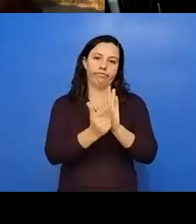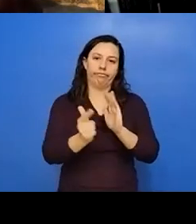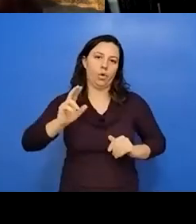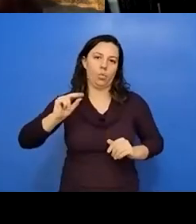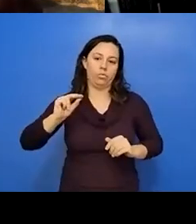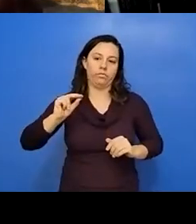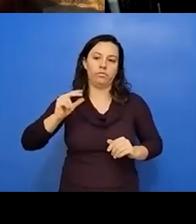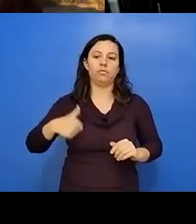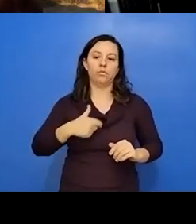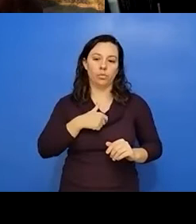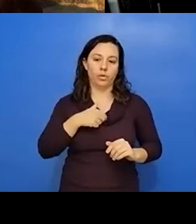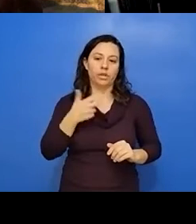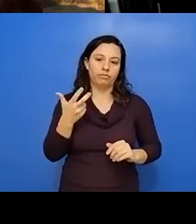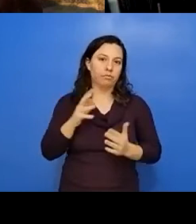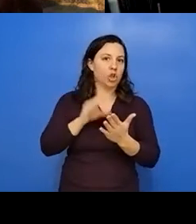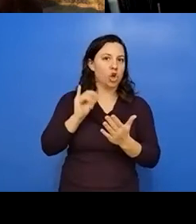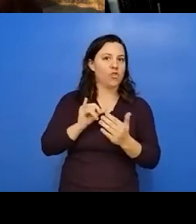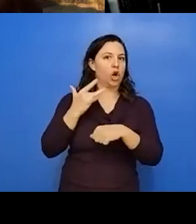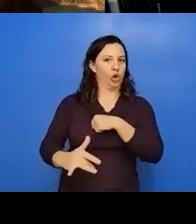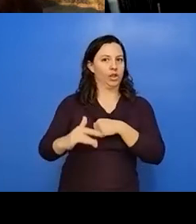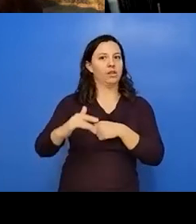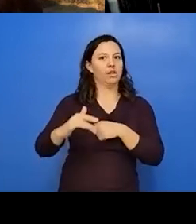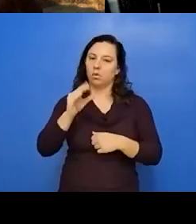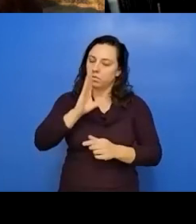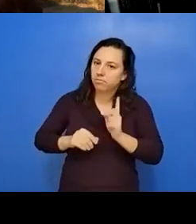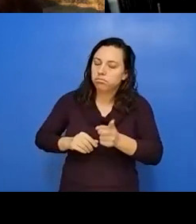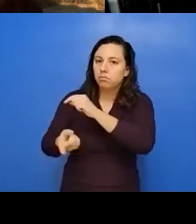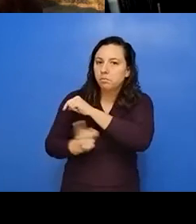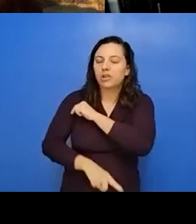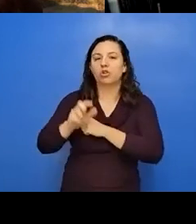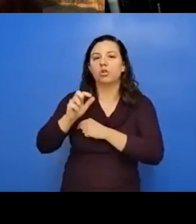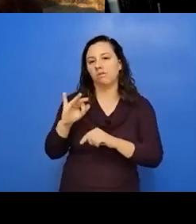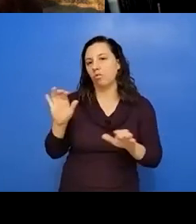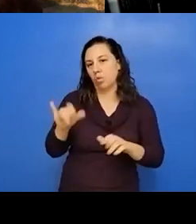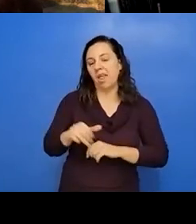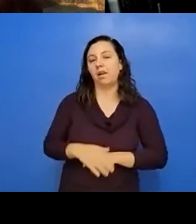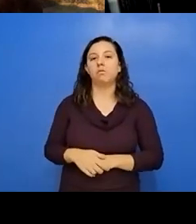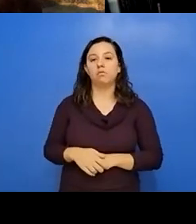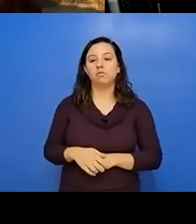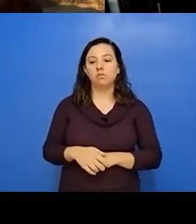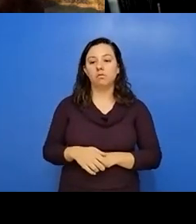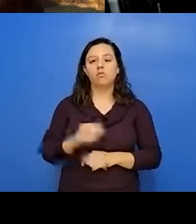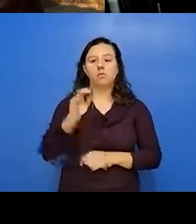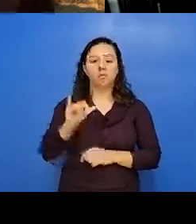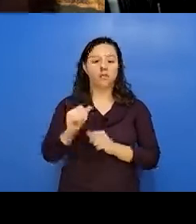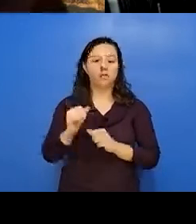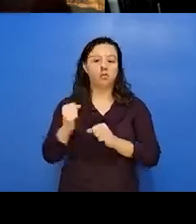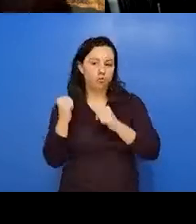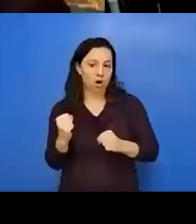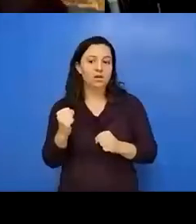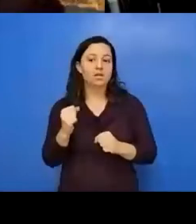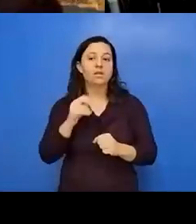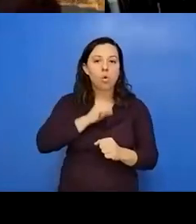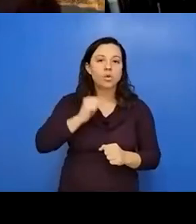very harshly dealt with if you do any of that. So, yeah, I think that would be the strongest and the oldest and the most